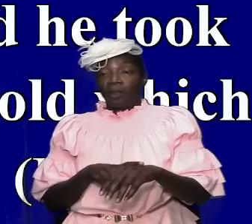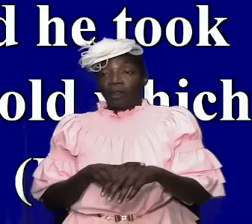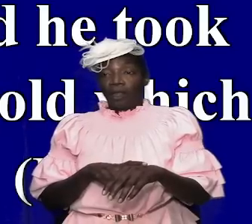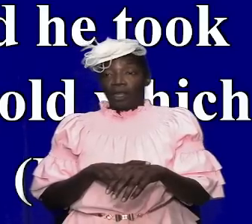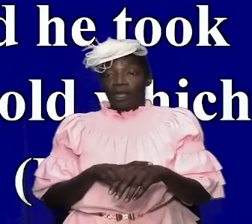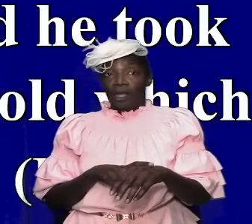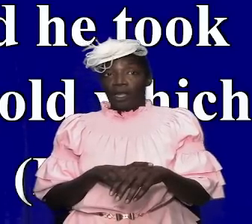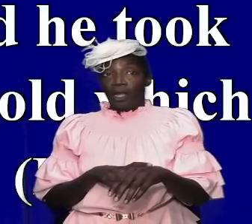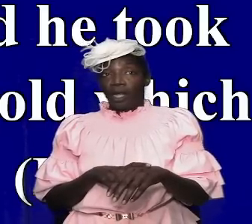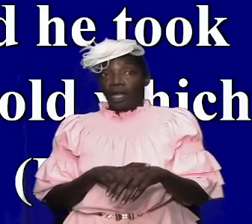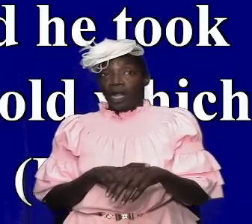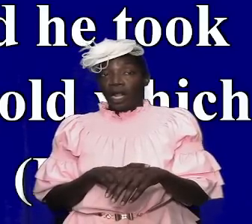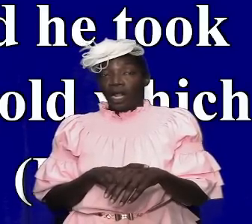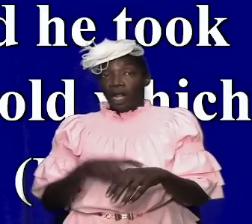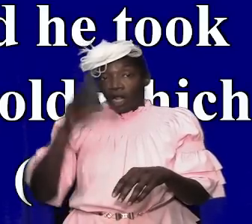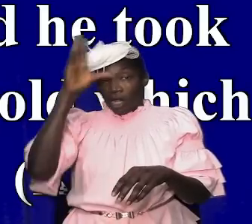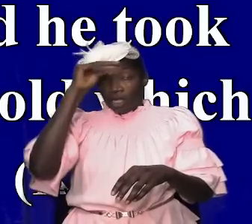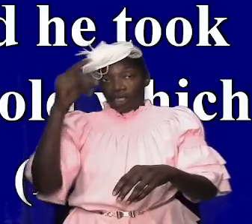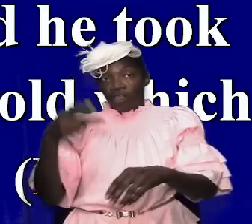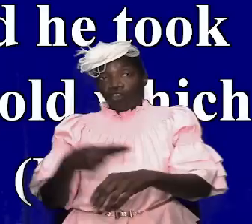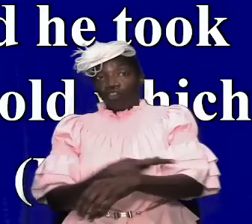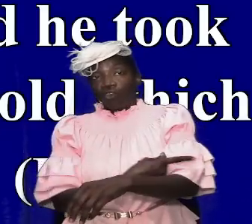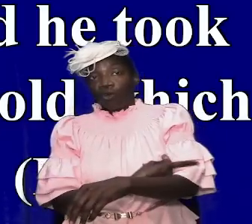of king